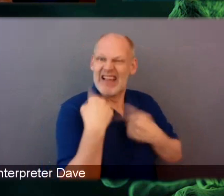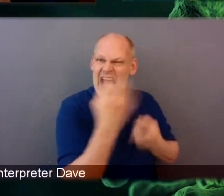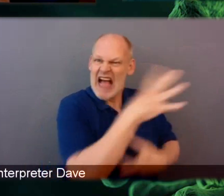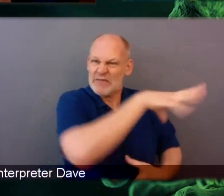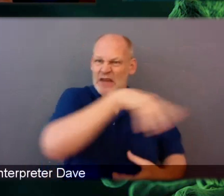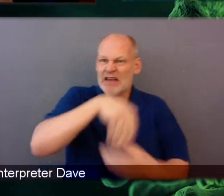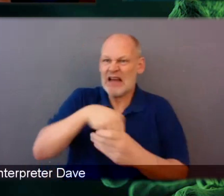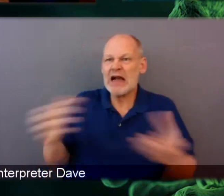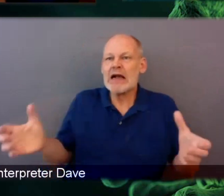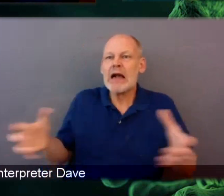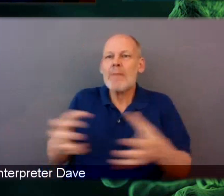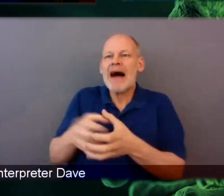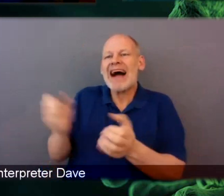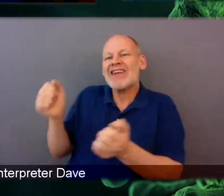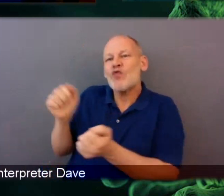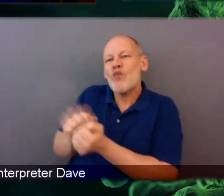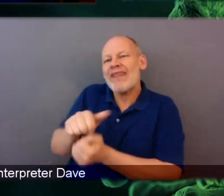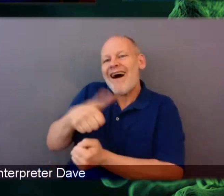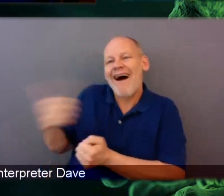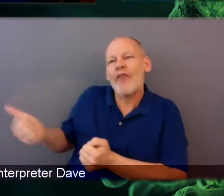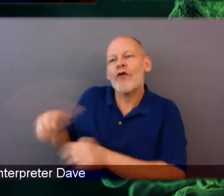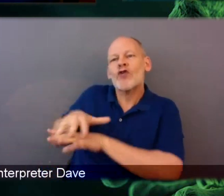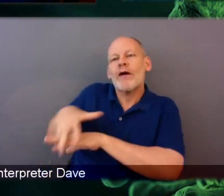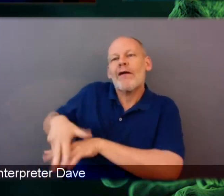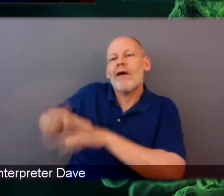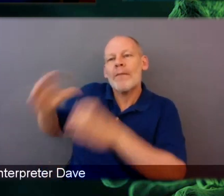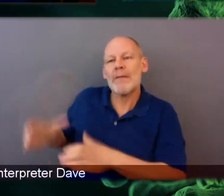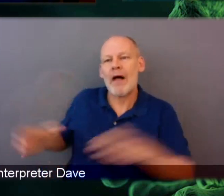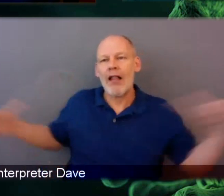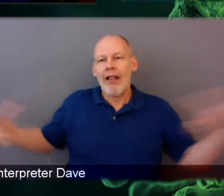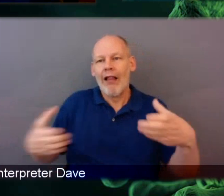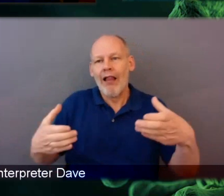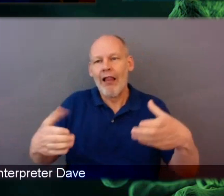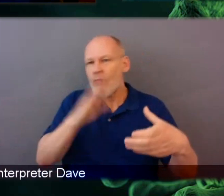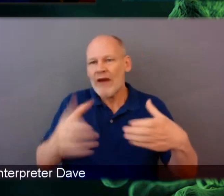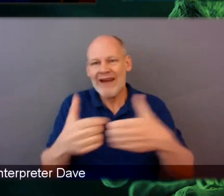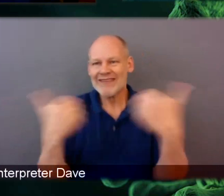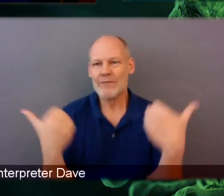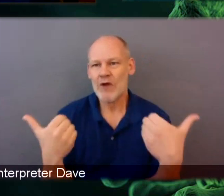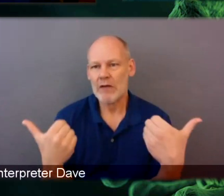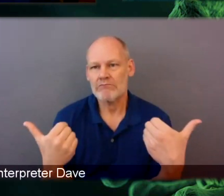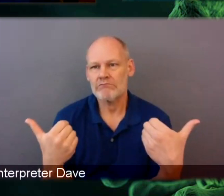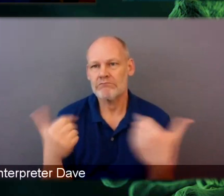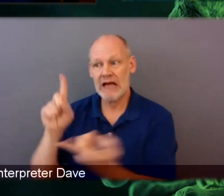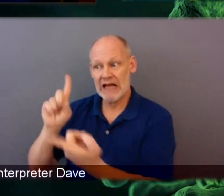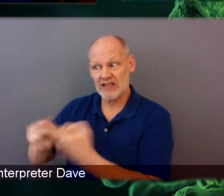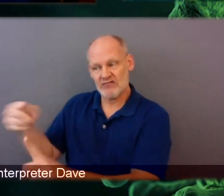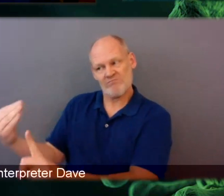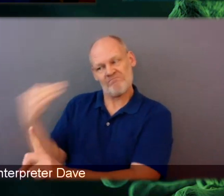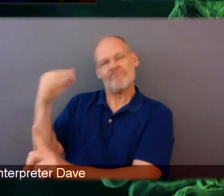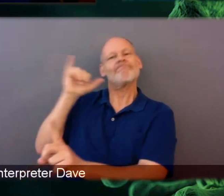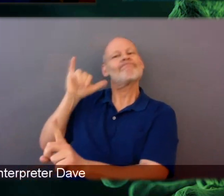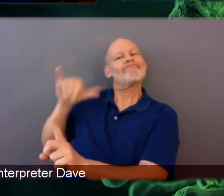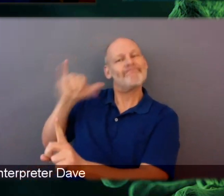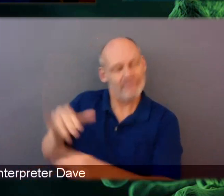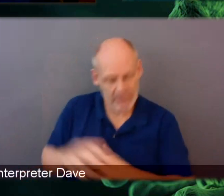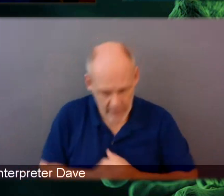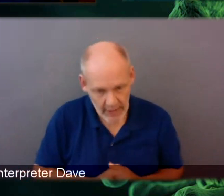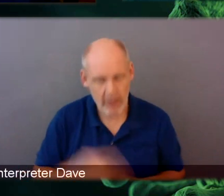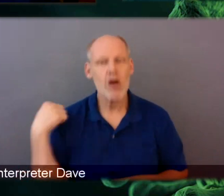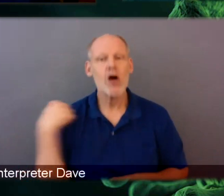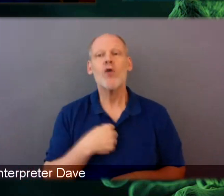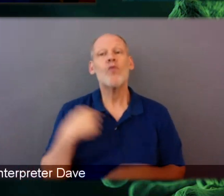researchers from Alaska if I would be interested in helping to better understand these high rates, as they keep hearing from the